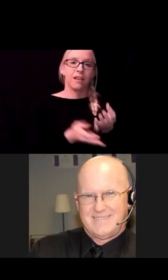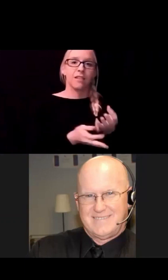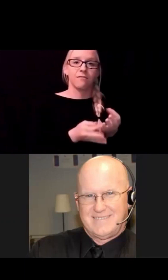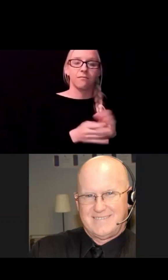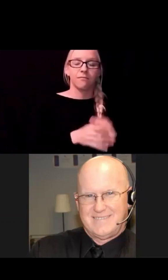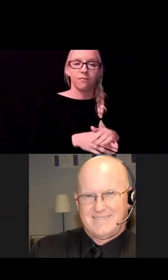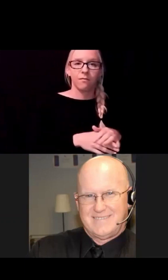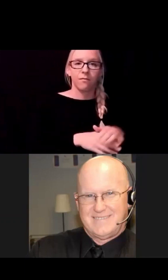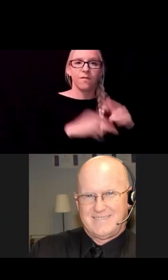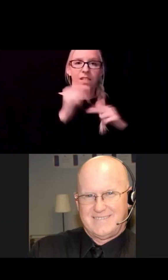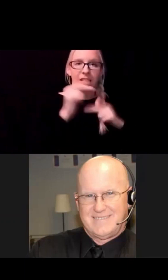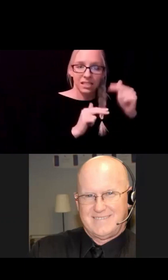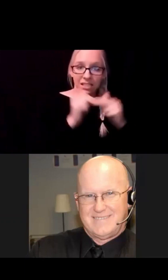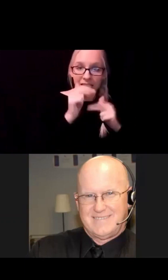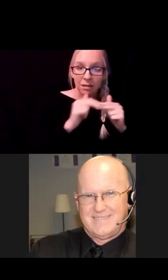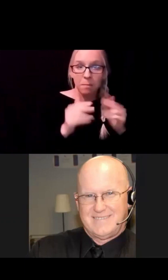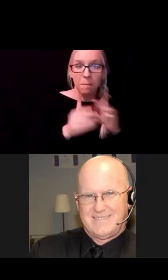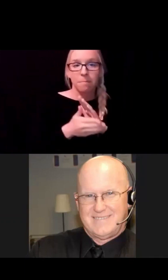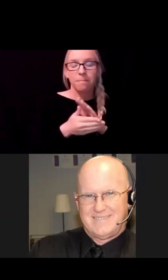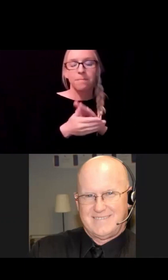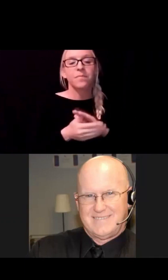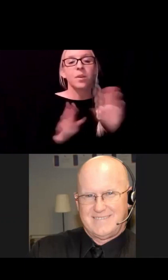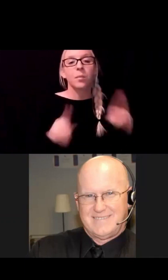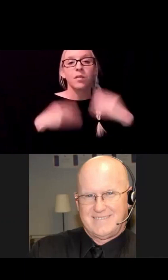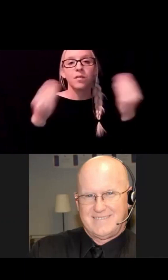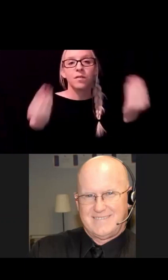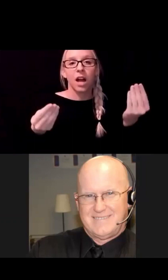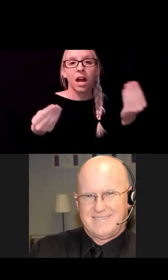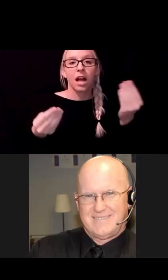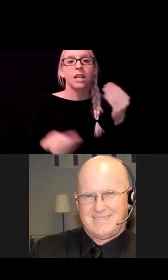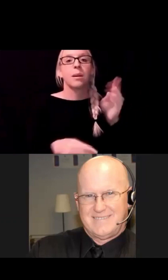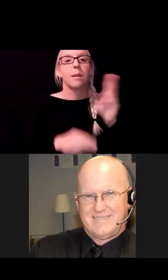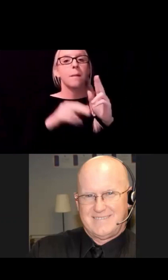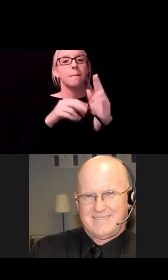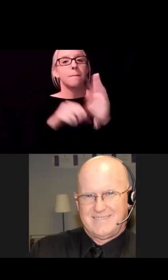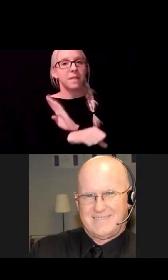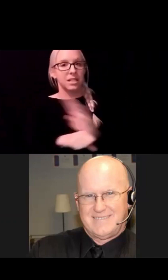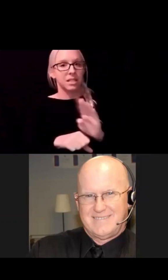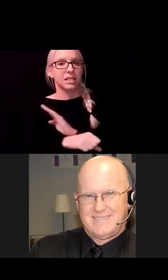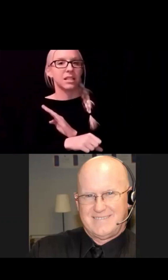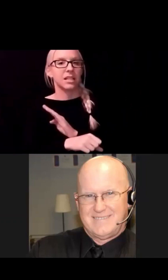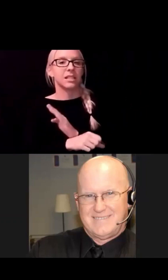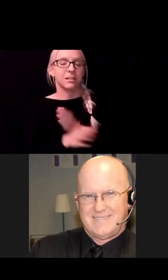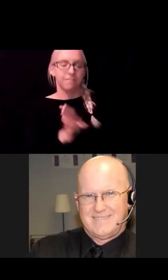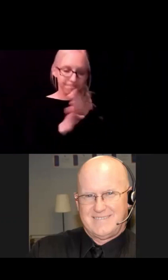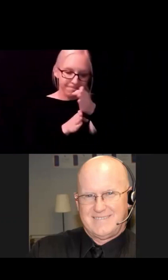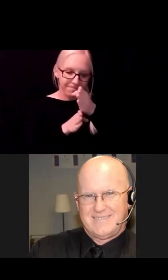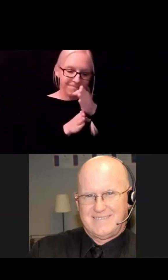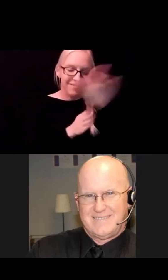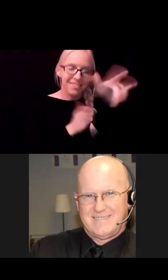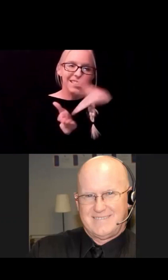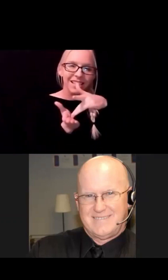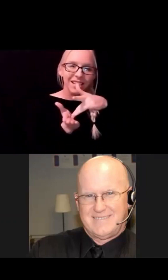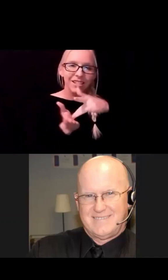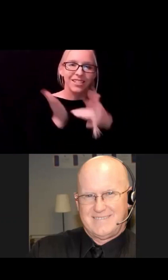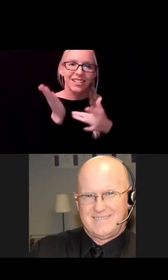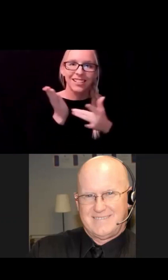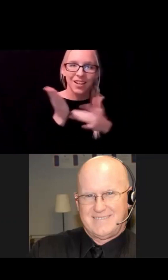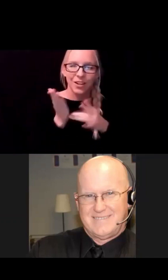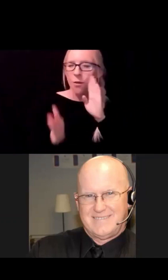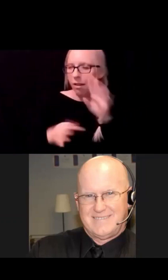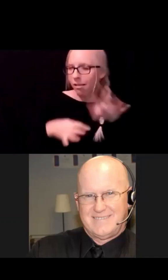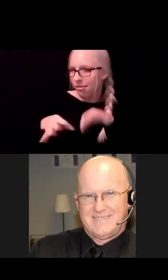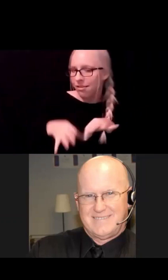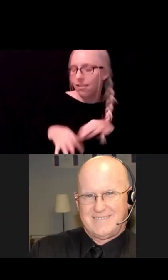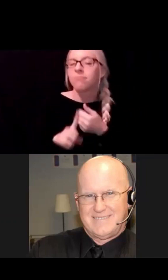Florida that provides commercial quality wireless sensor technology, and I'll get to that, that utilizes real